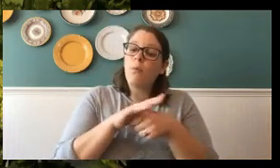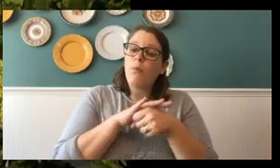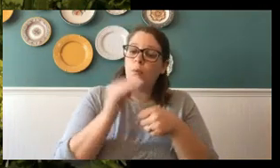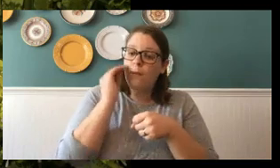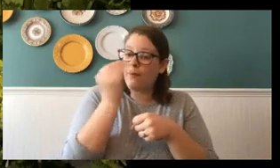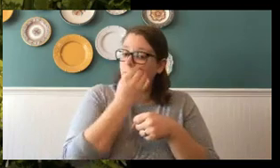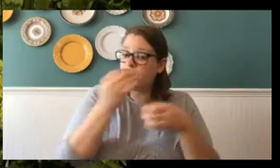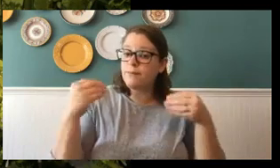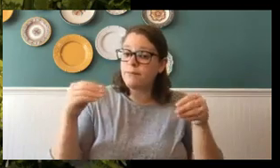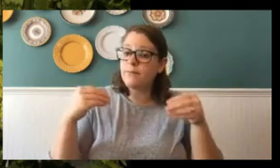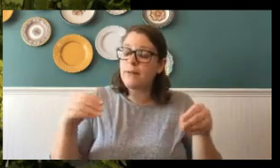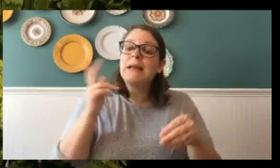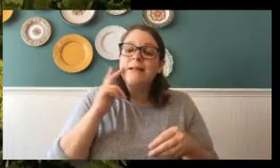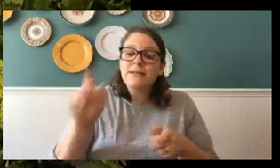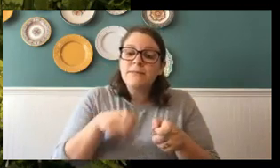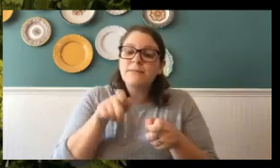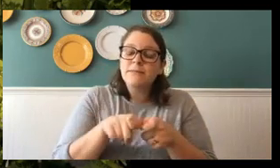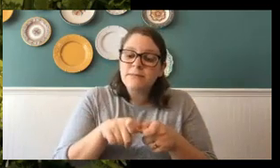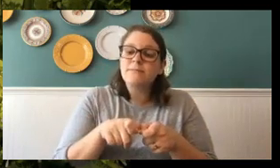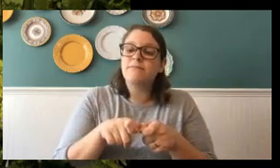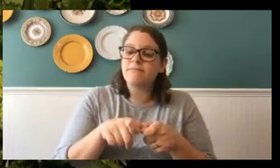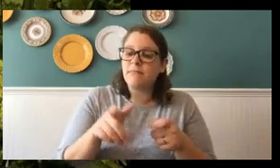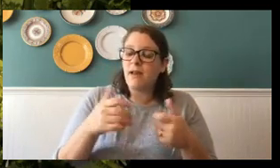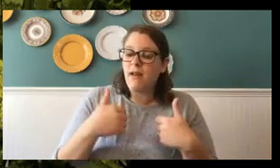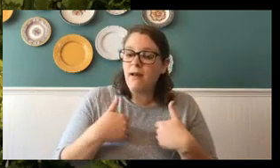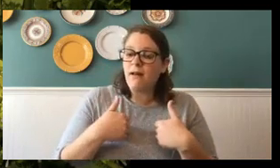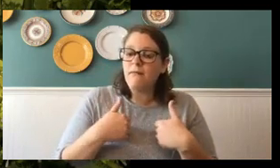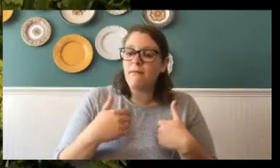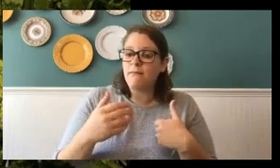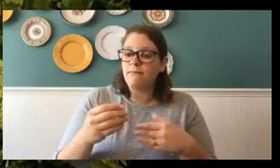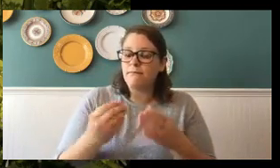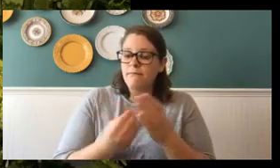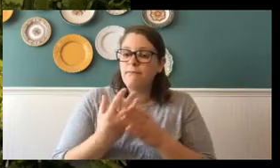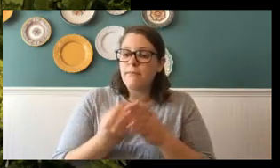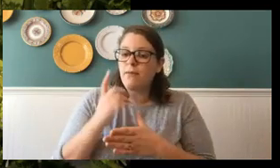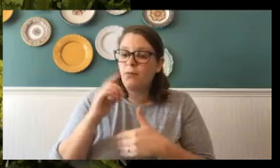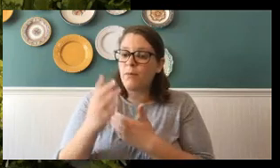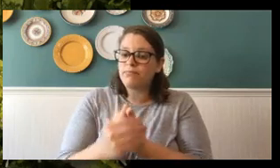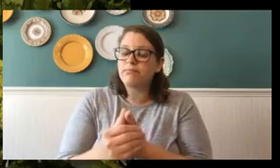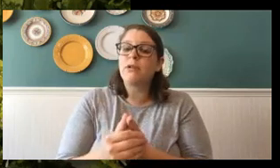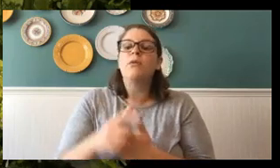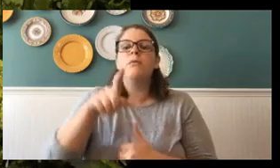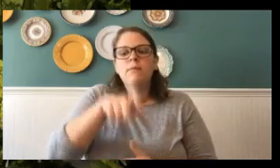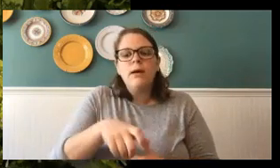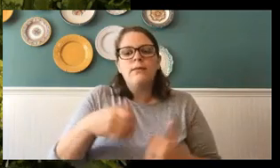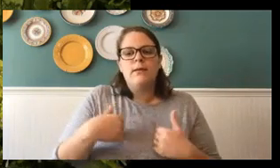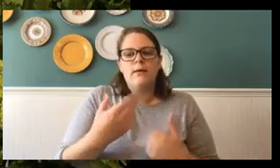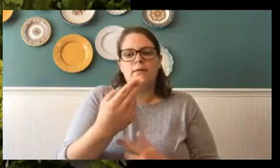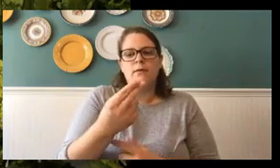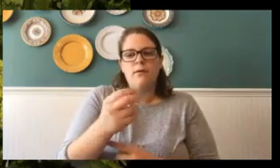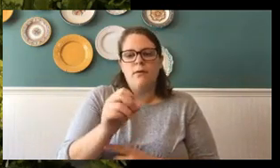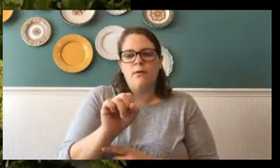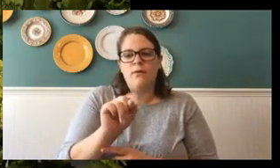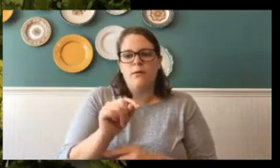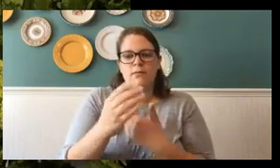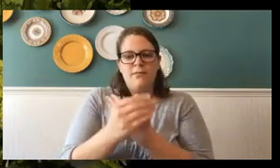specifically butterfly plants. But more importantly, you have to get host plants that are not treated